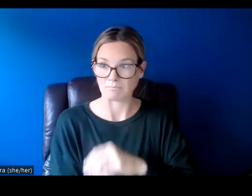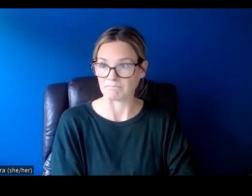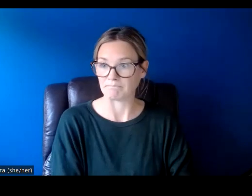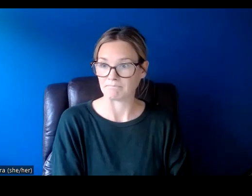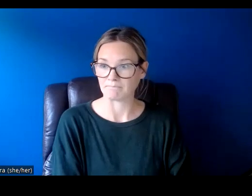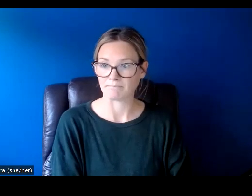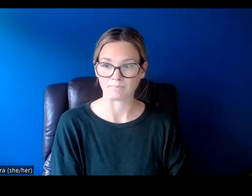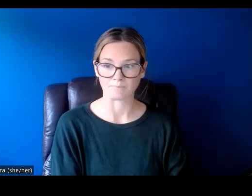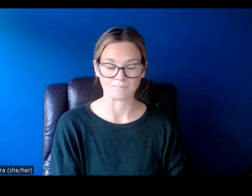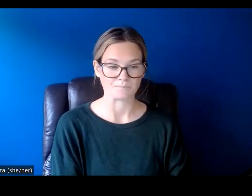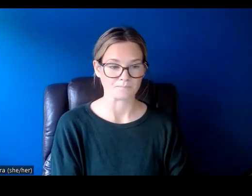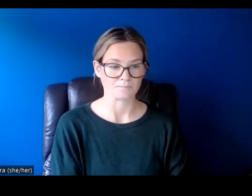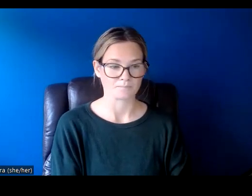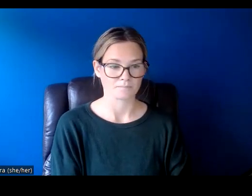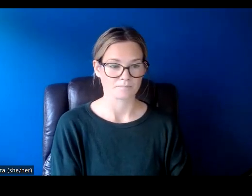No one? Okay, sorry.